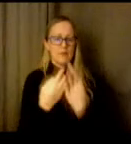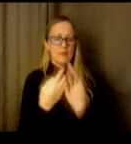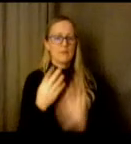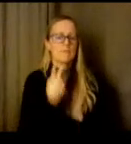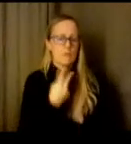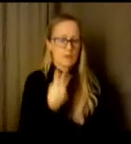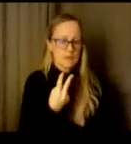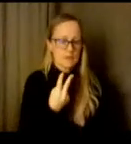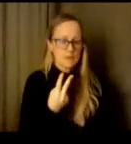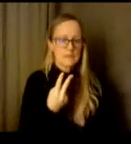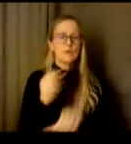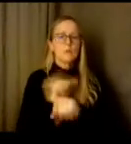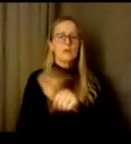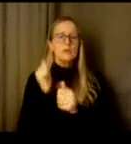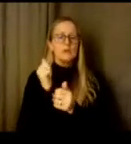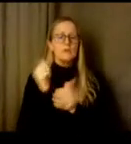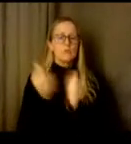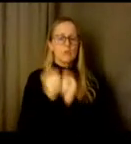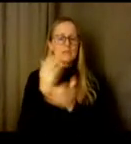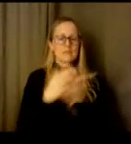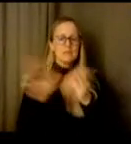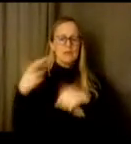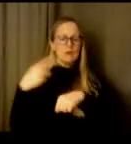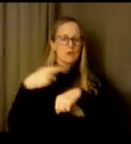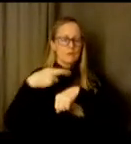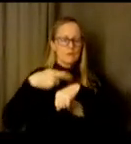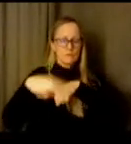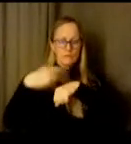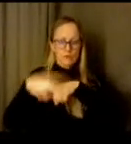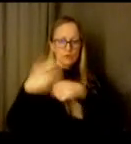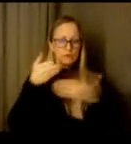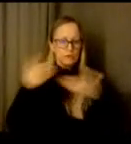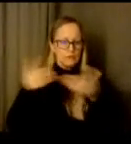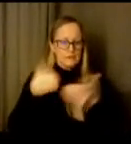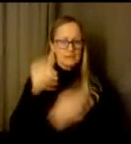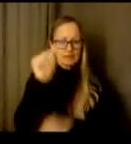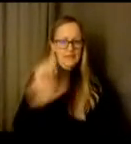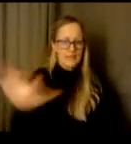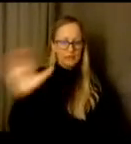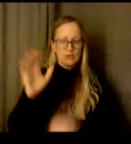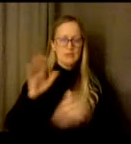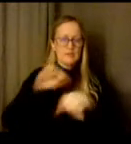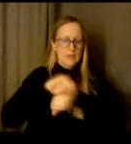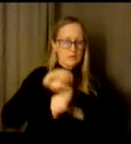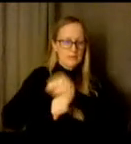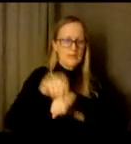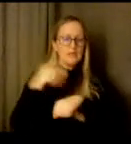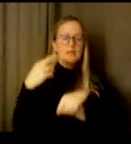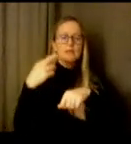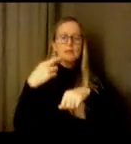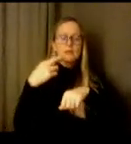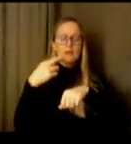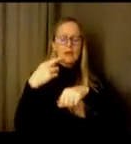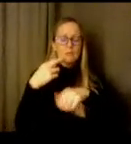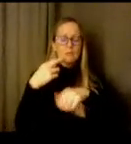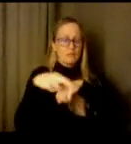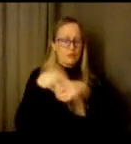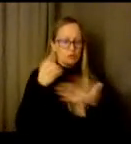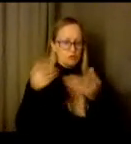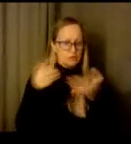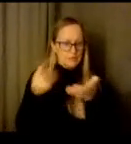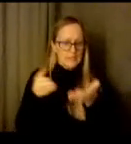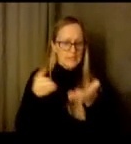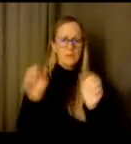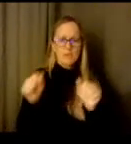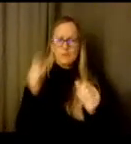Counseling, Referral Services, their youth advisory board has pushed out a mental health campaign. And what is really unique about this is it gives us student insight